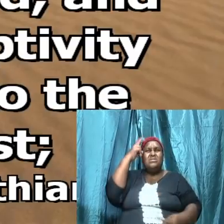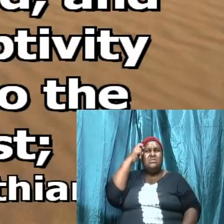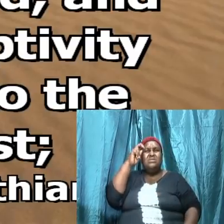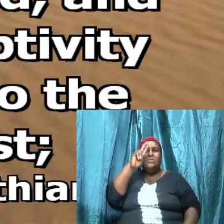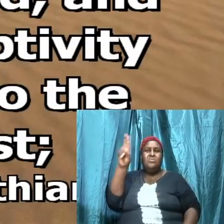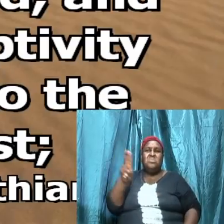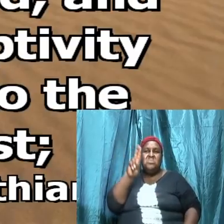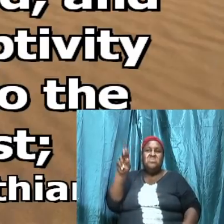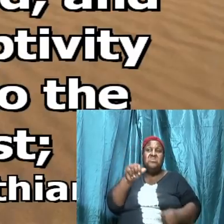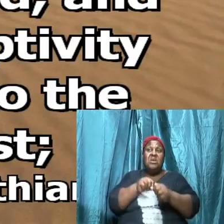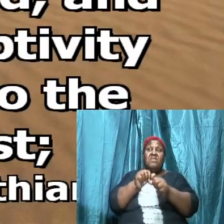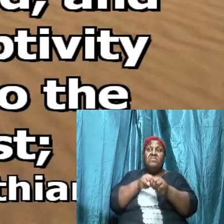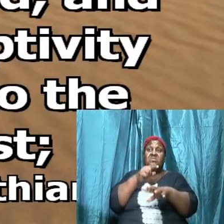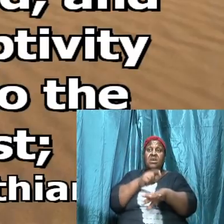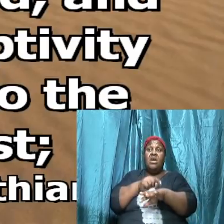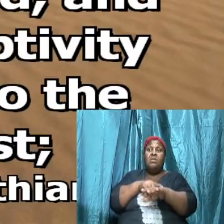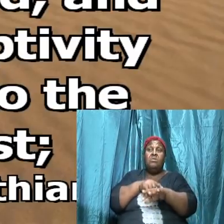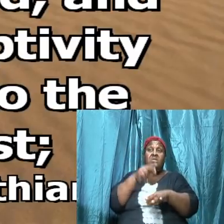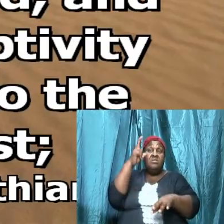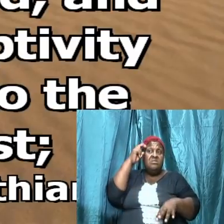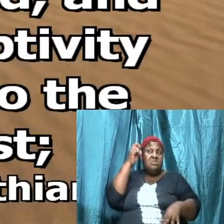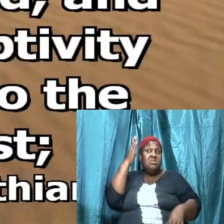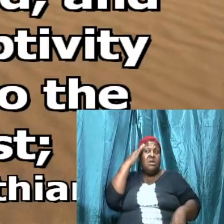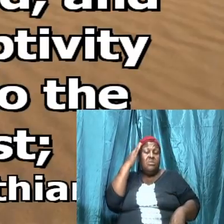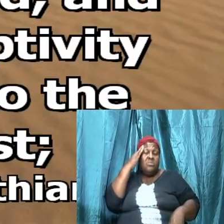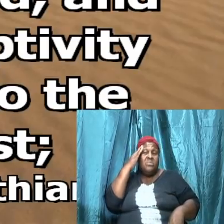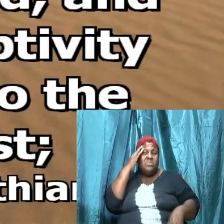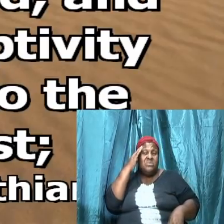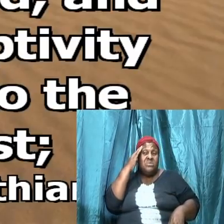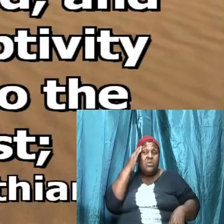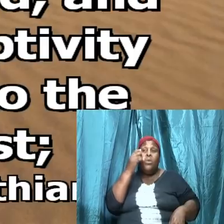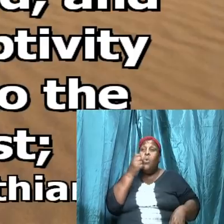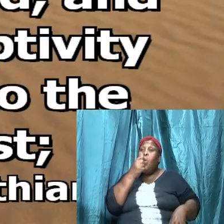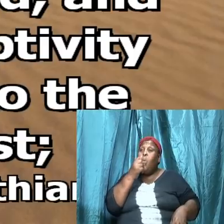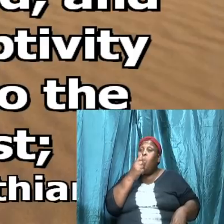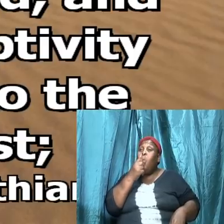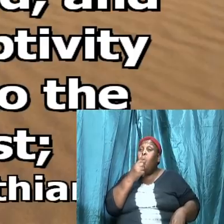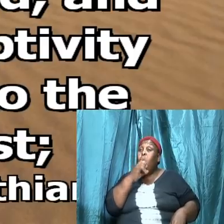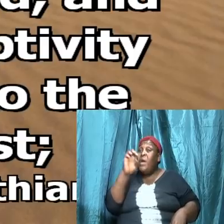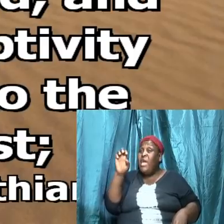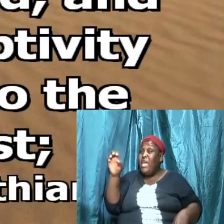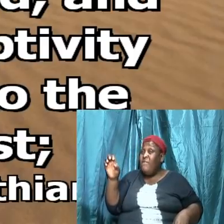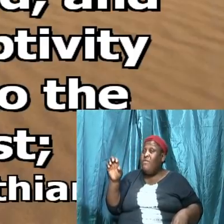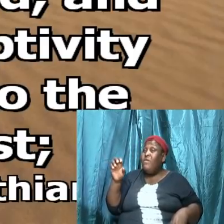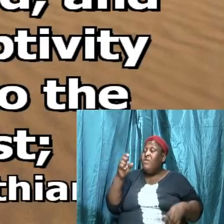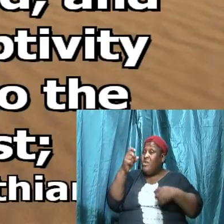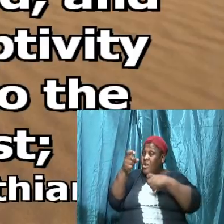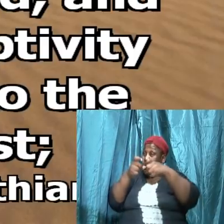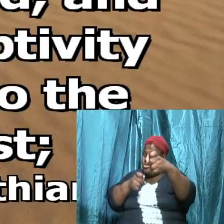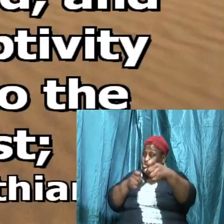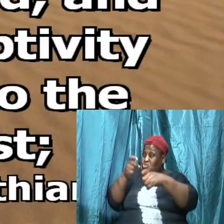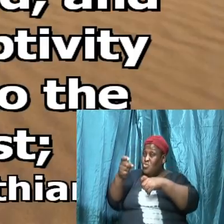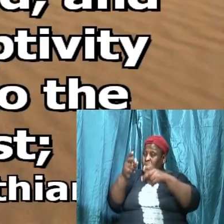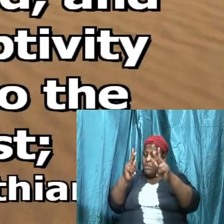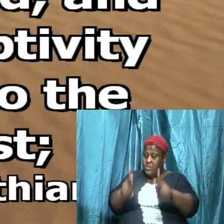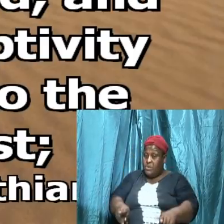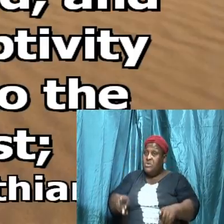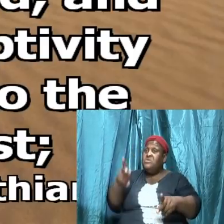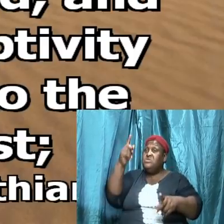time he knows that whoever controls a person's mind